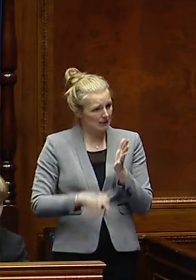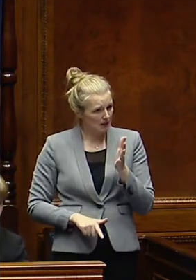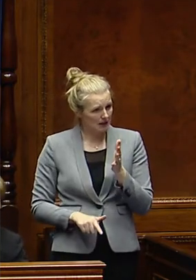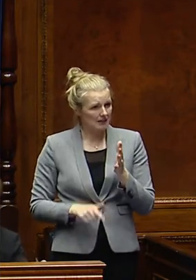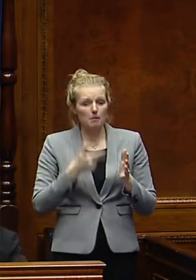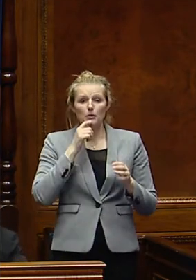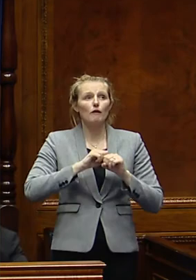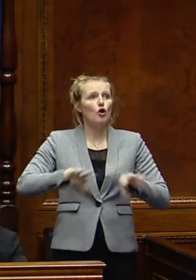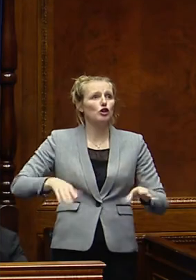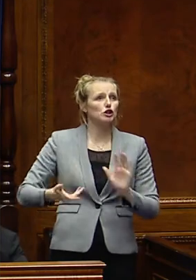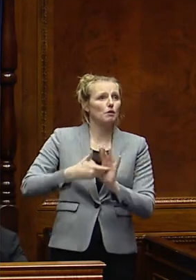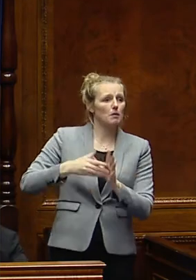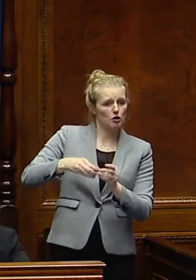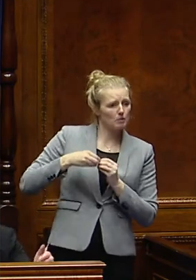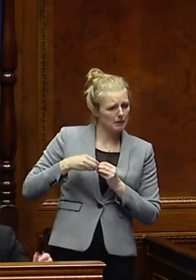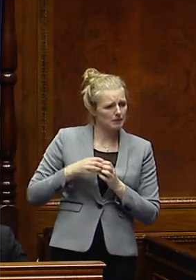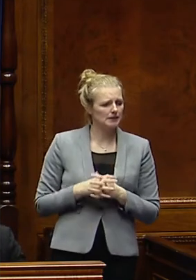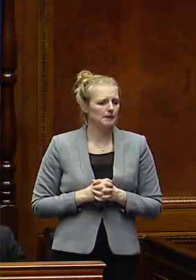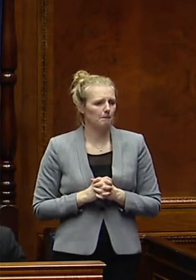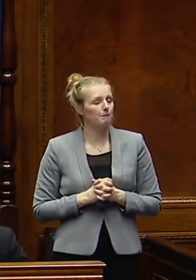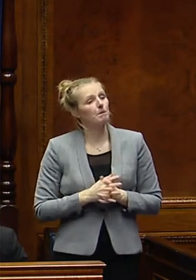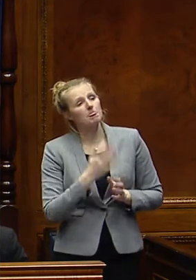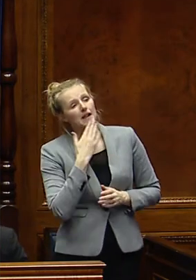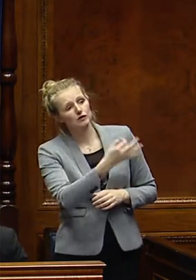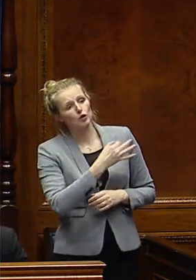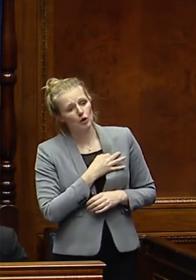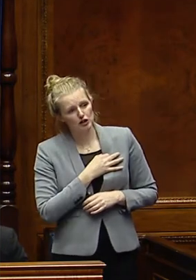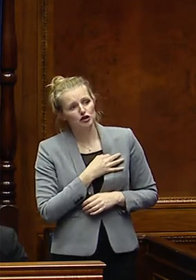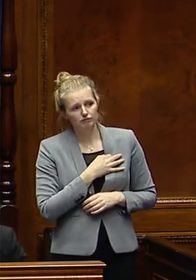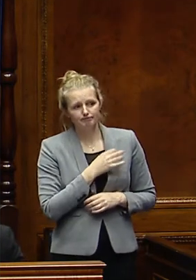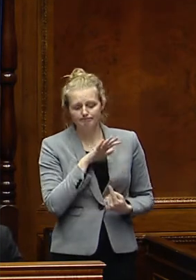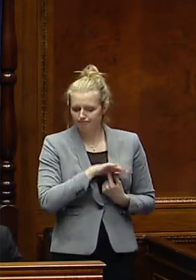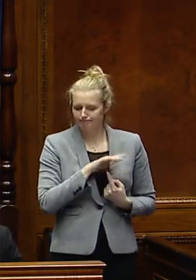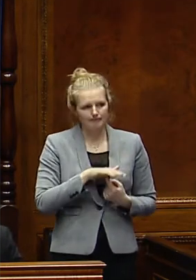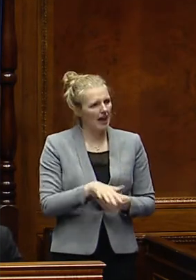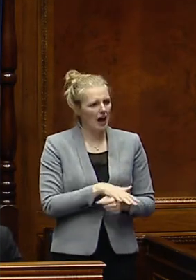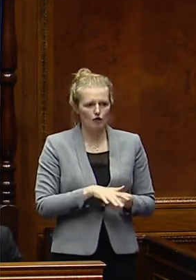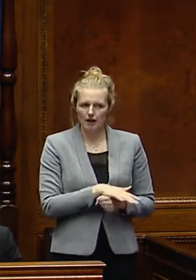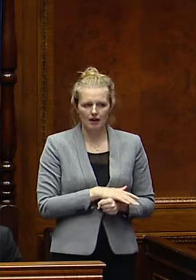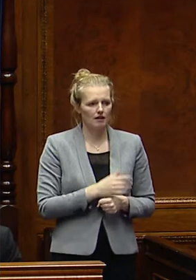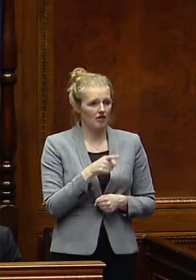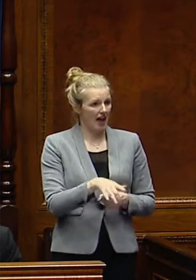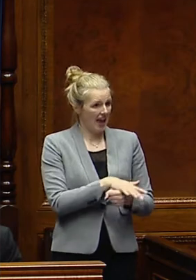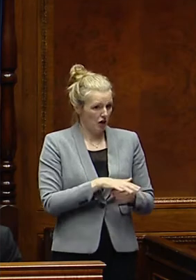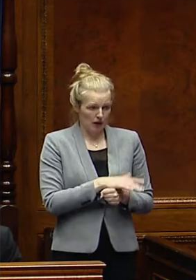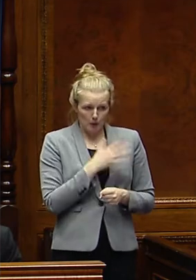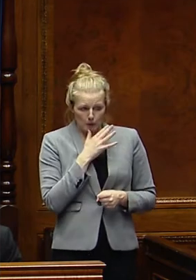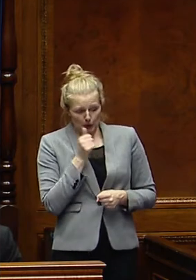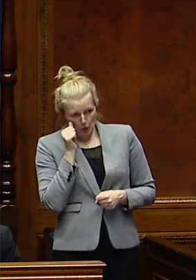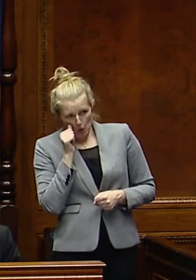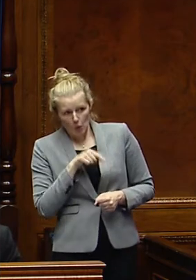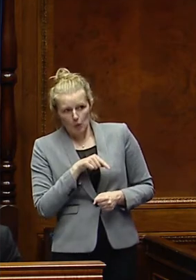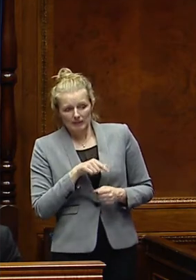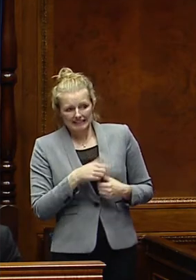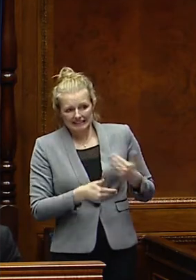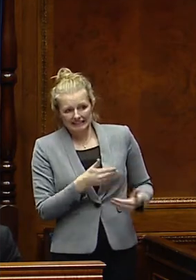supplementary payments will be supported? Thanks for your question. This is a critical area, one which I was acutely aware of, and I